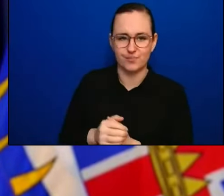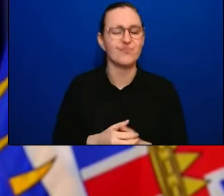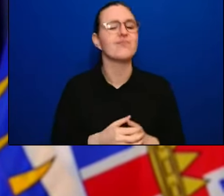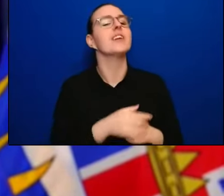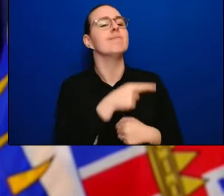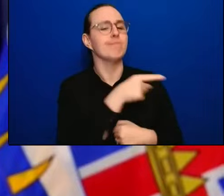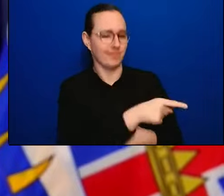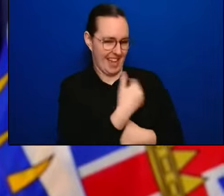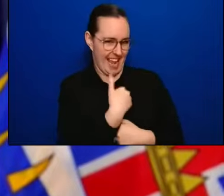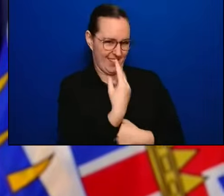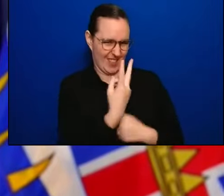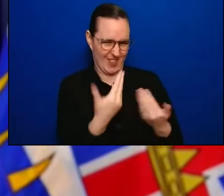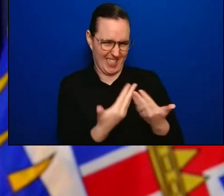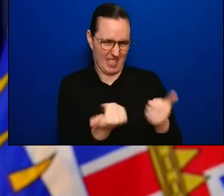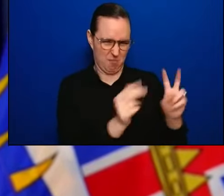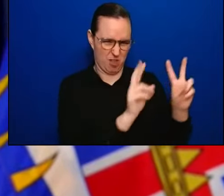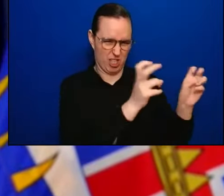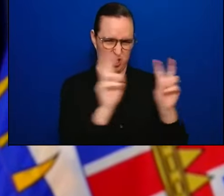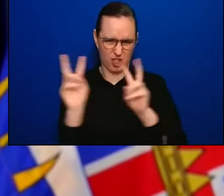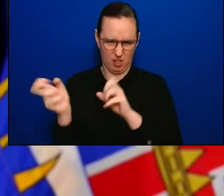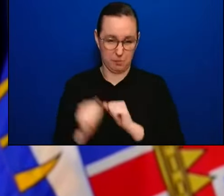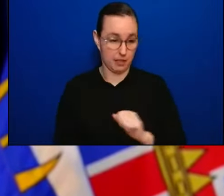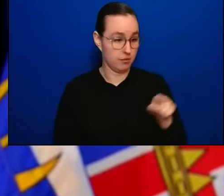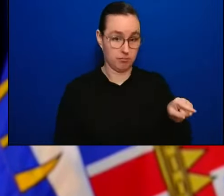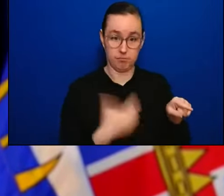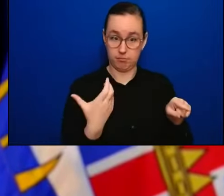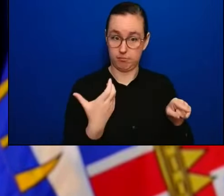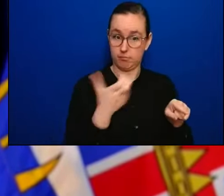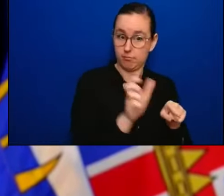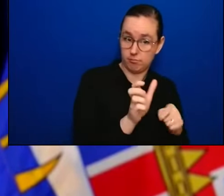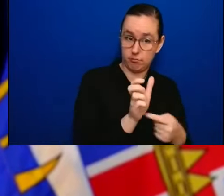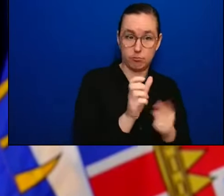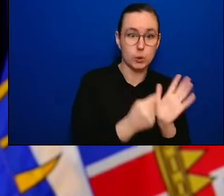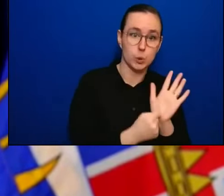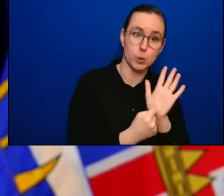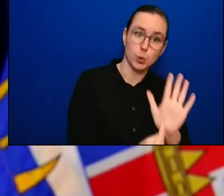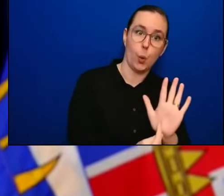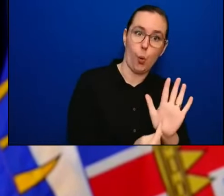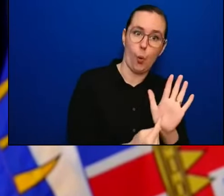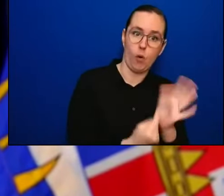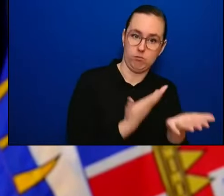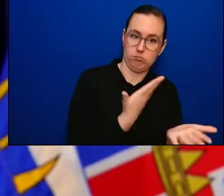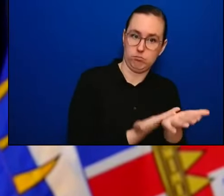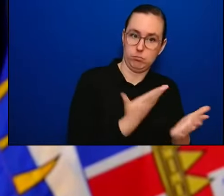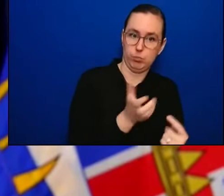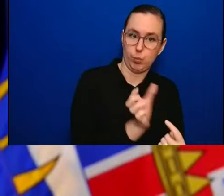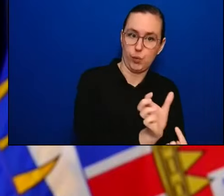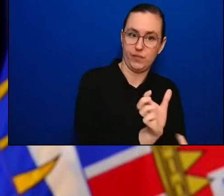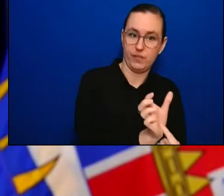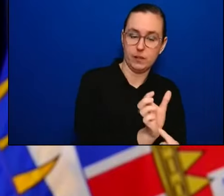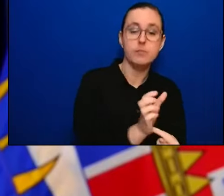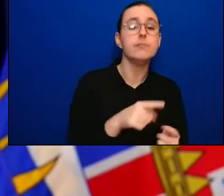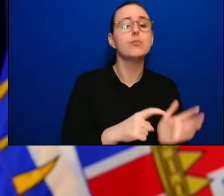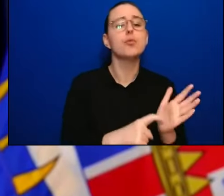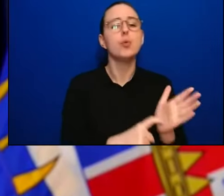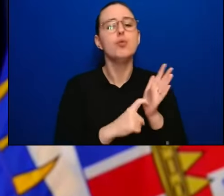The vaccine card was in place as you know, the requirement was in certain places to